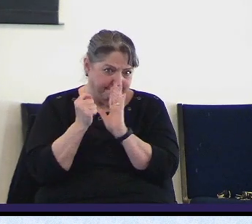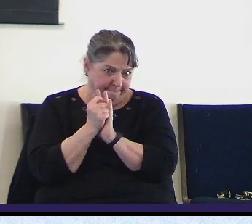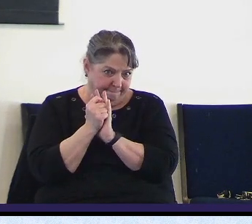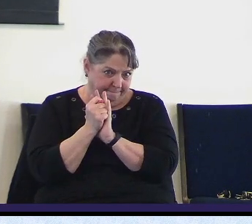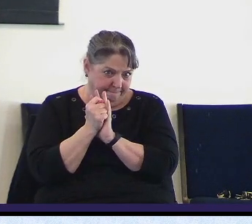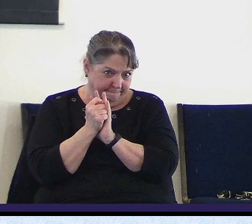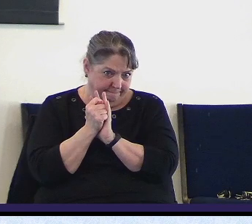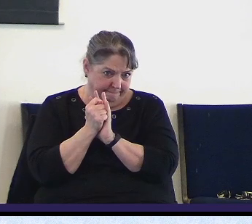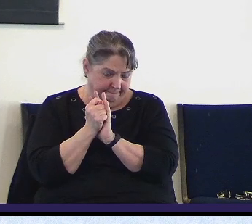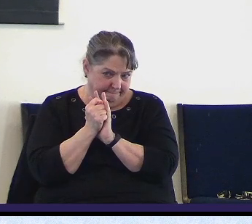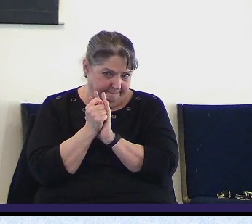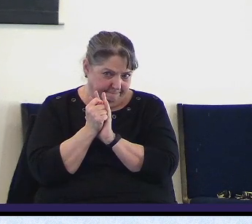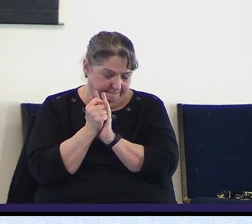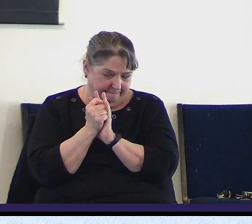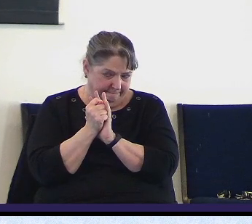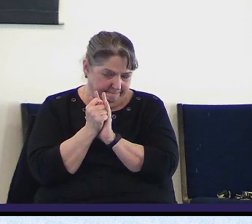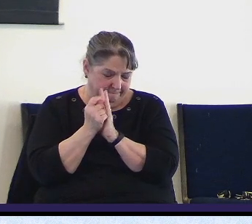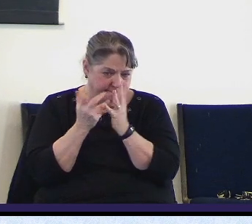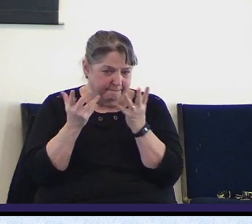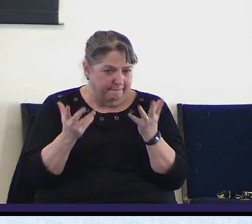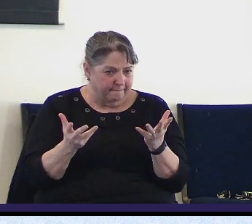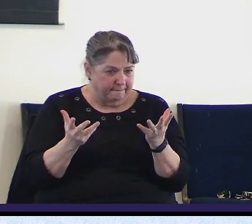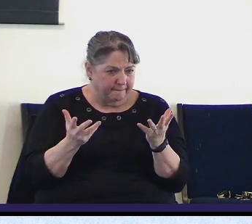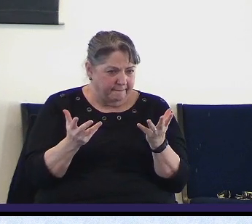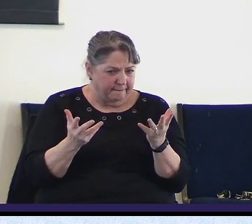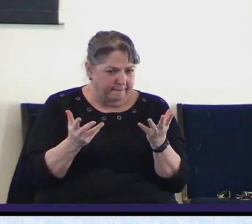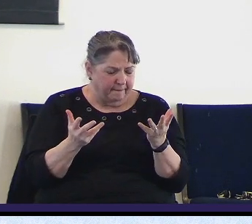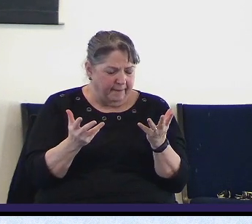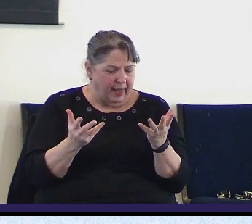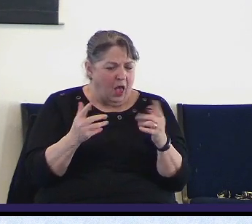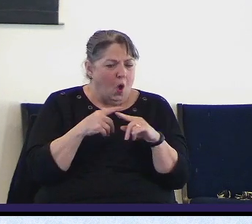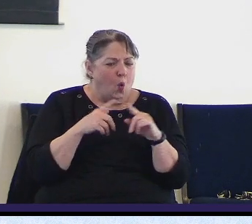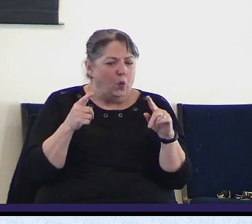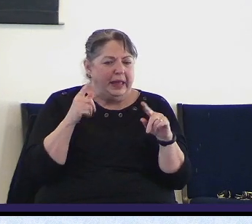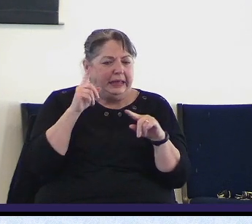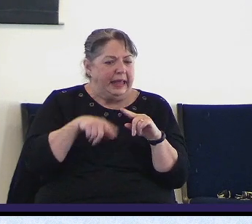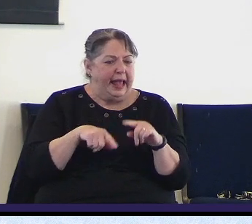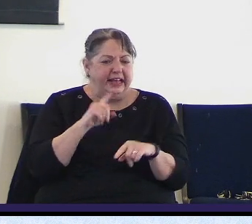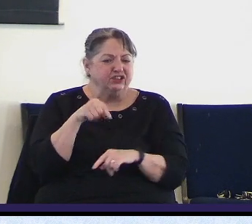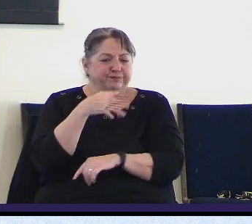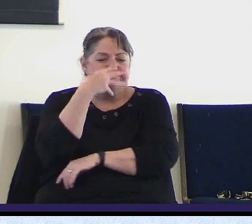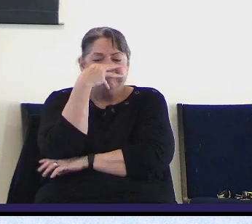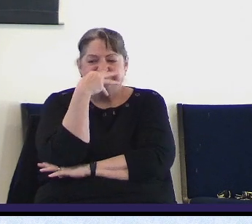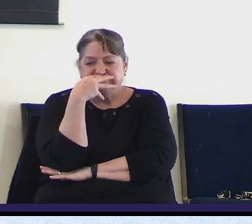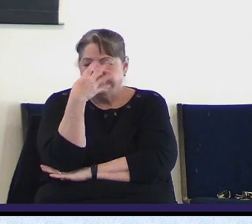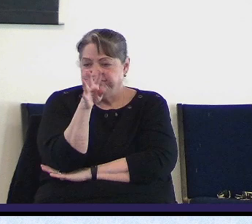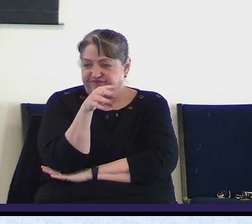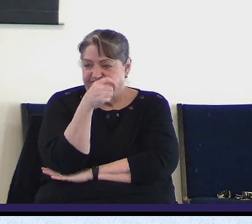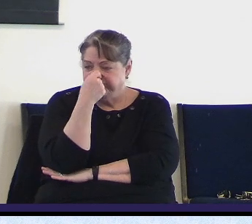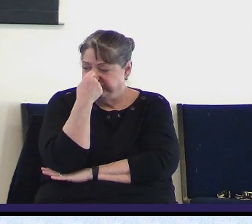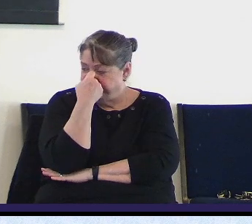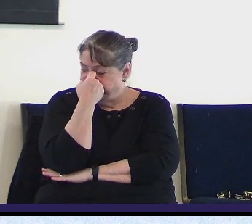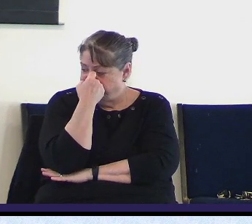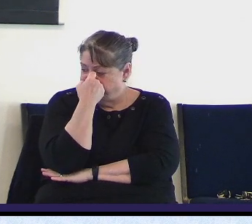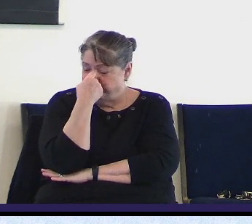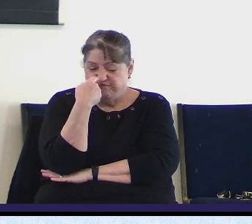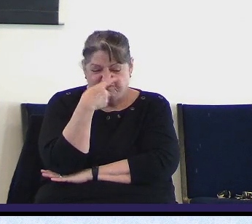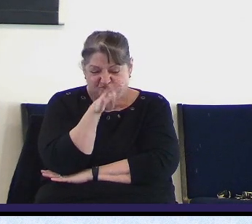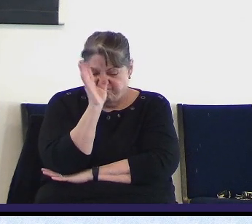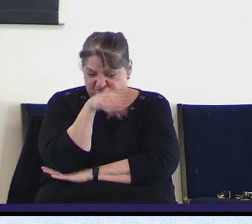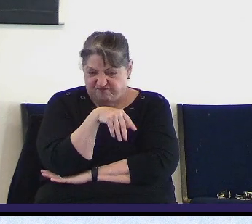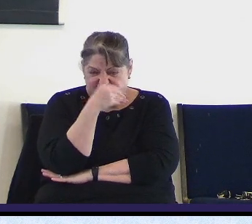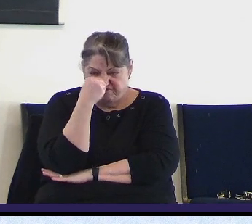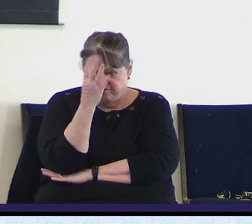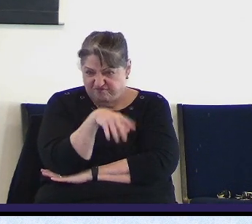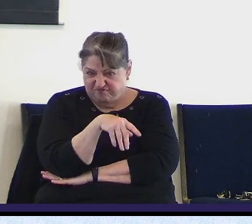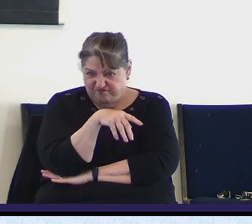us to determine what that role is but we are not to be oblivious as if it wasn't happening. Don't raise your